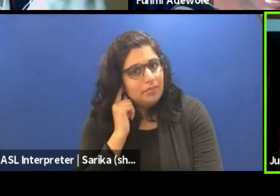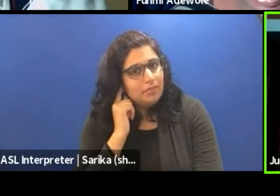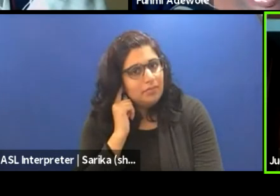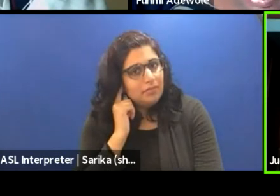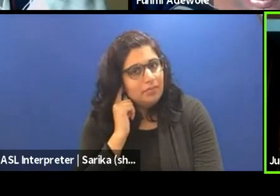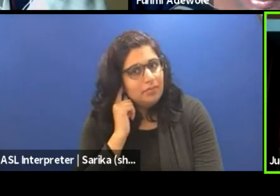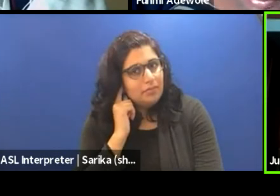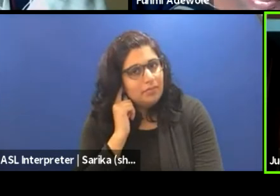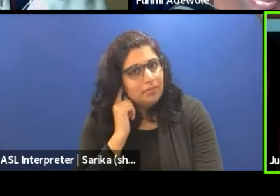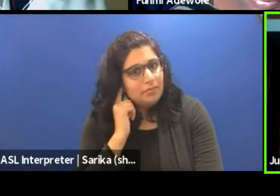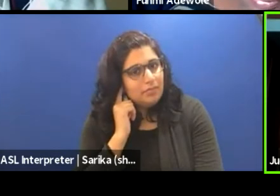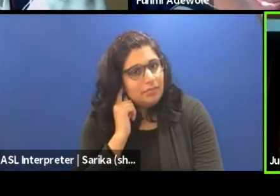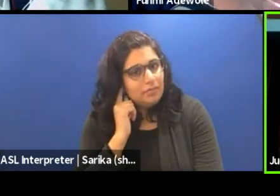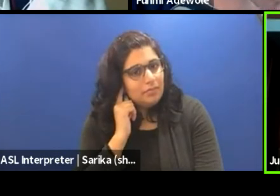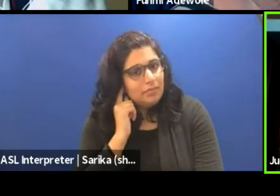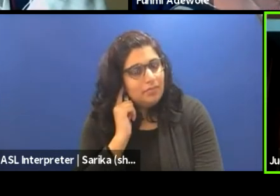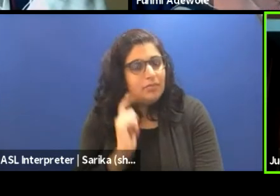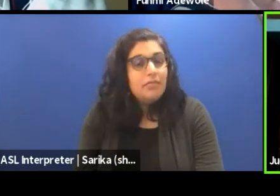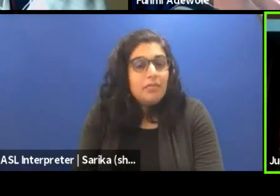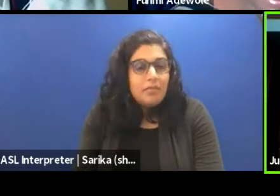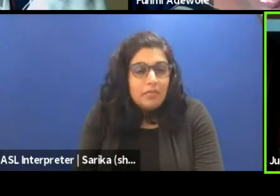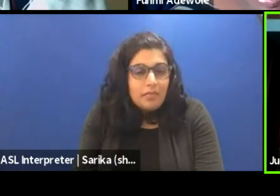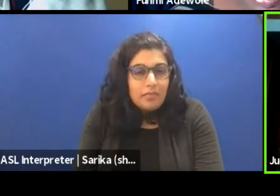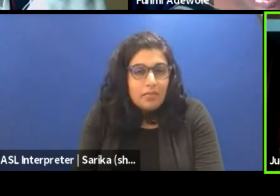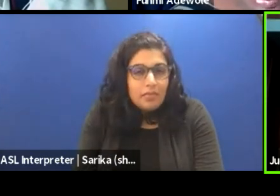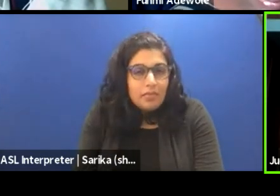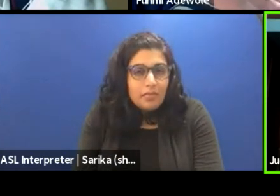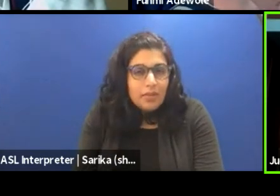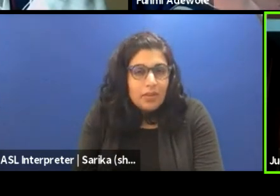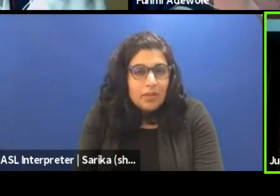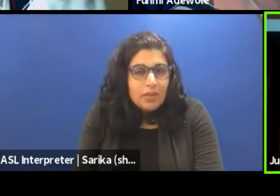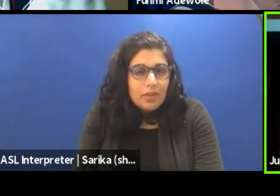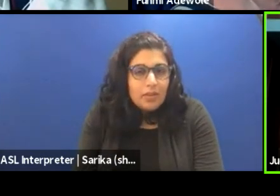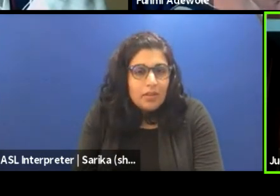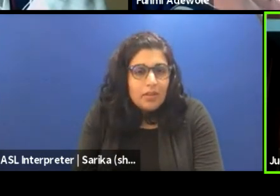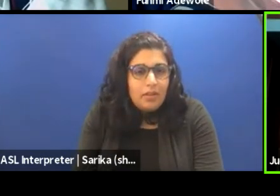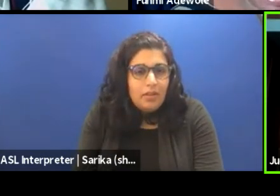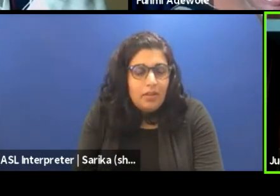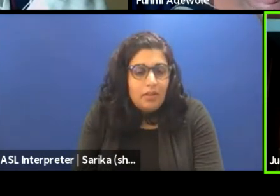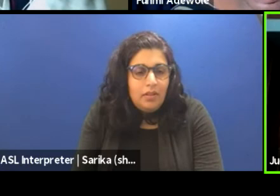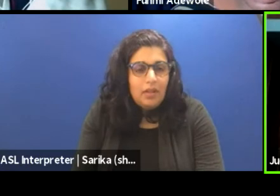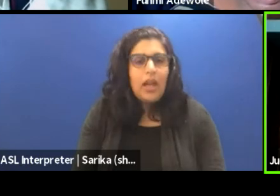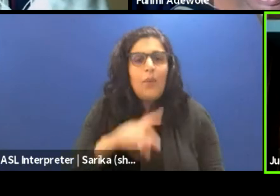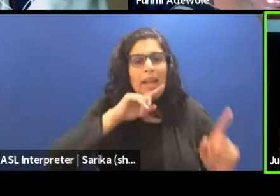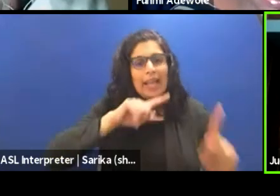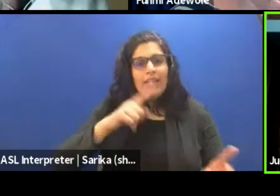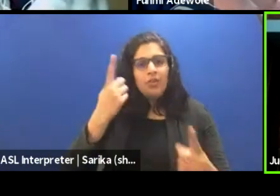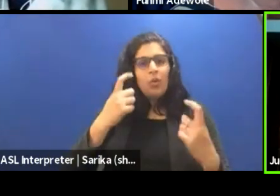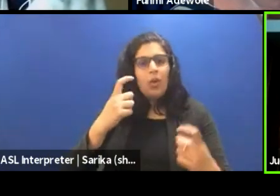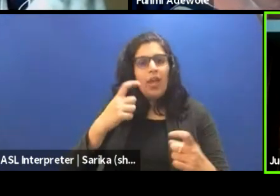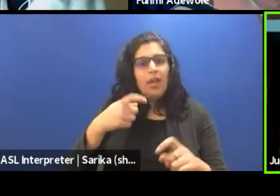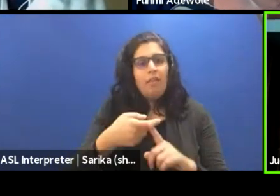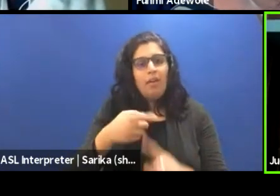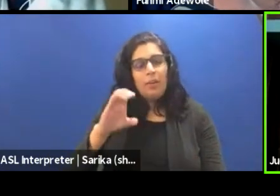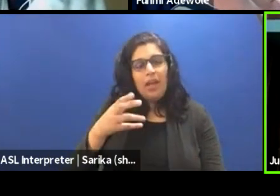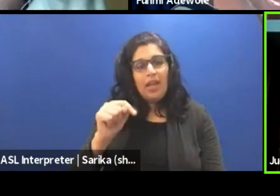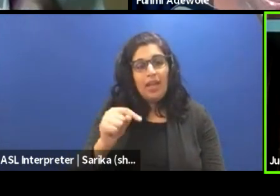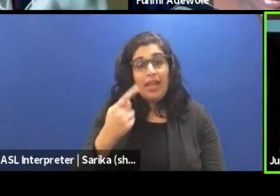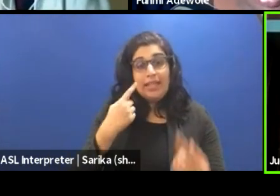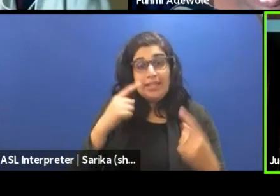I would totally just allow you to answer that question, because someone was asking if there has been any successful